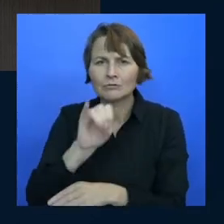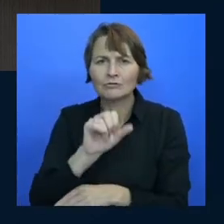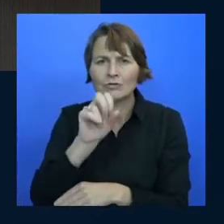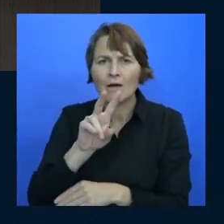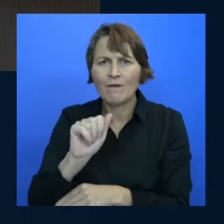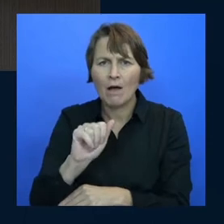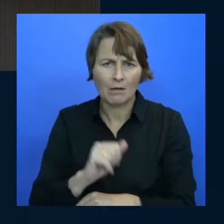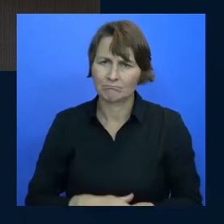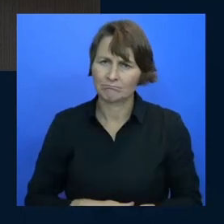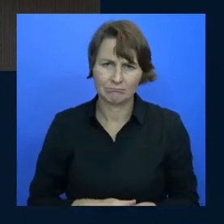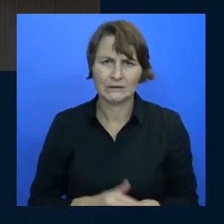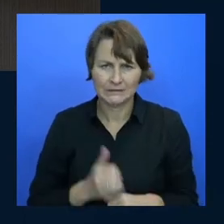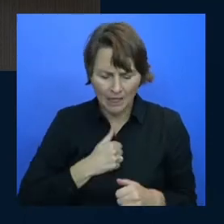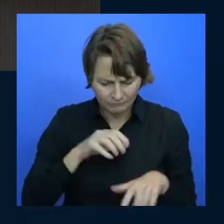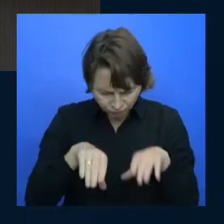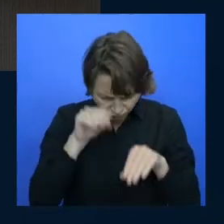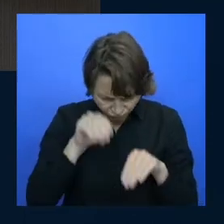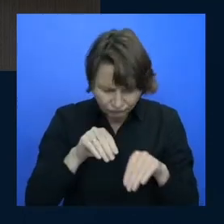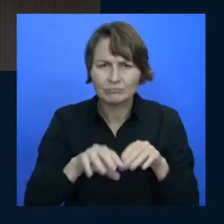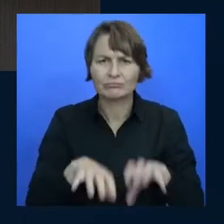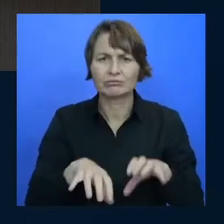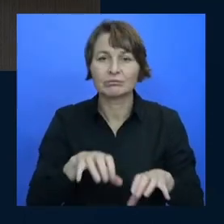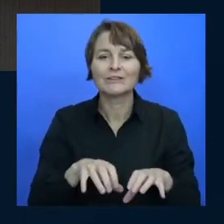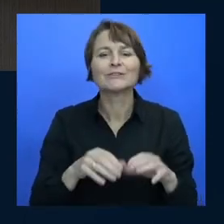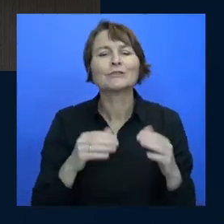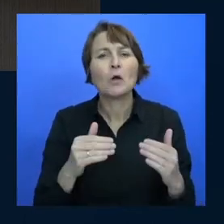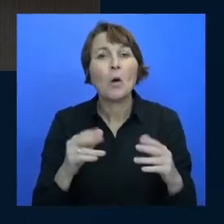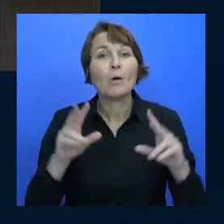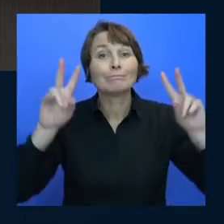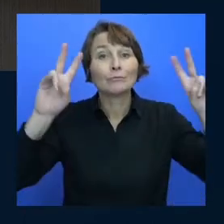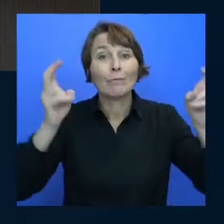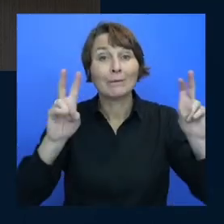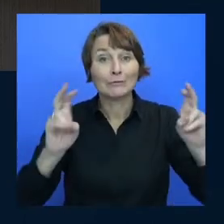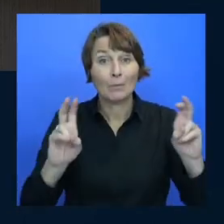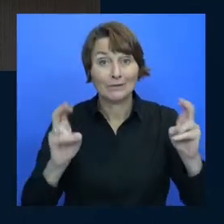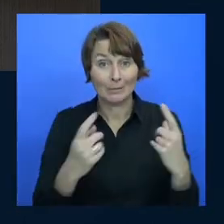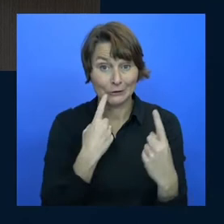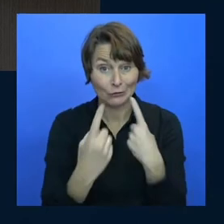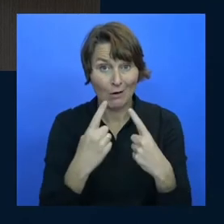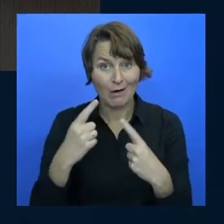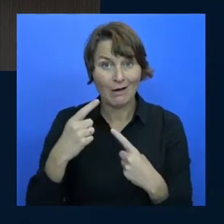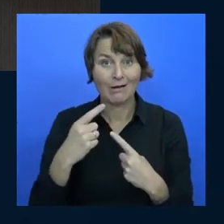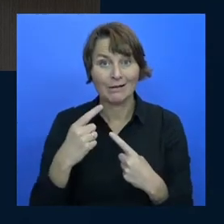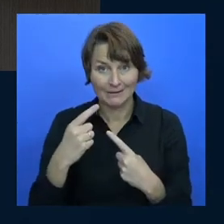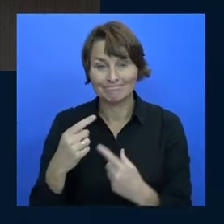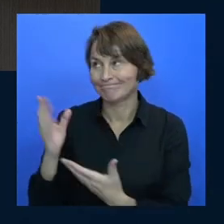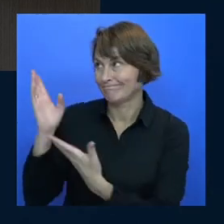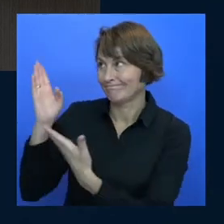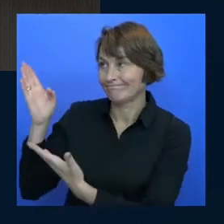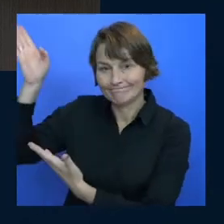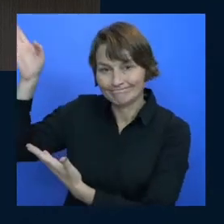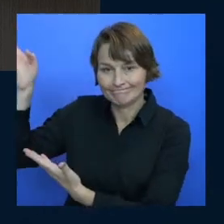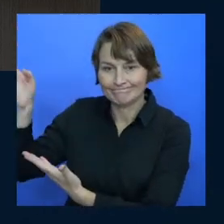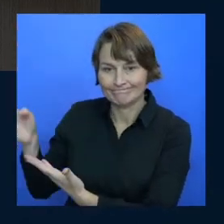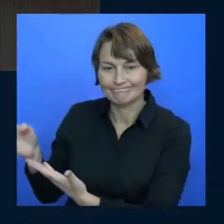of problem solving thinking about how one layers their solution and then a big word called composition that we can